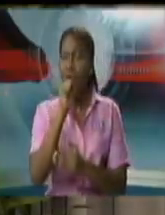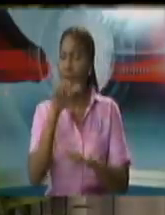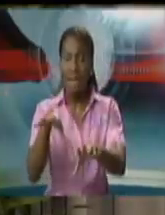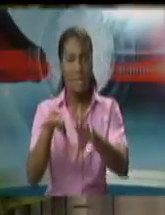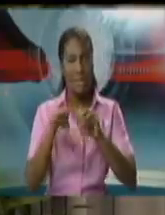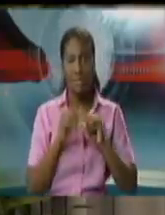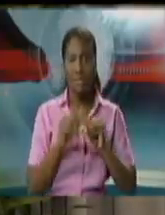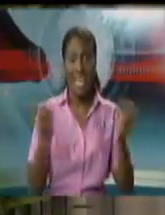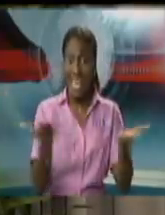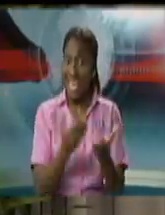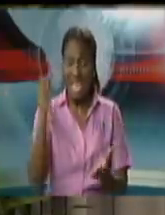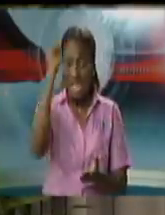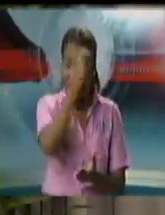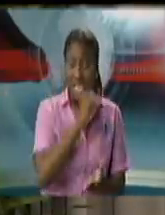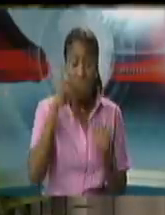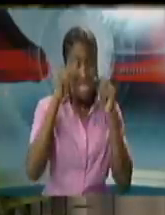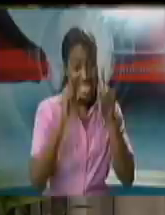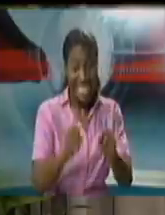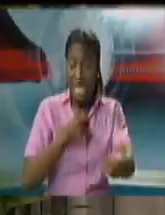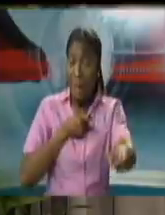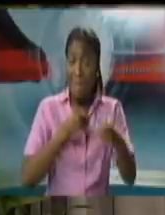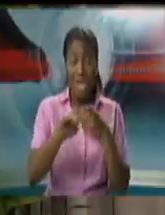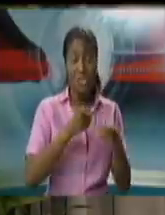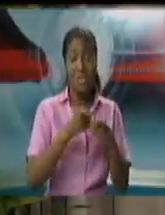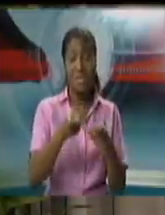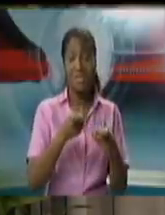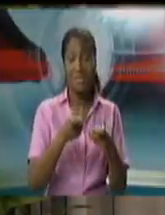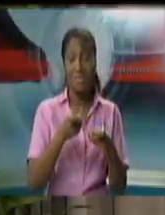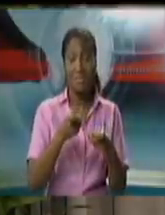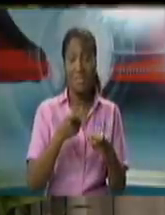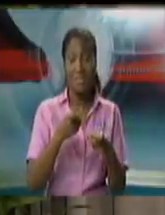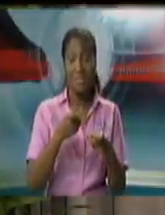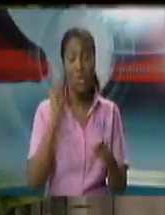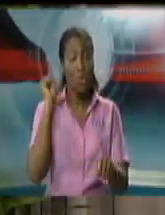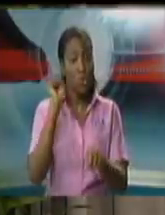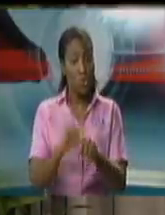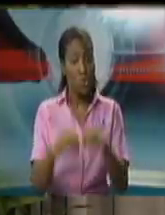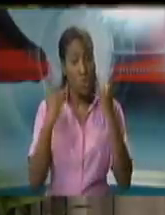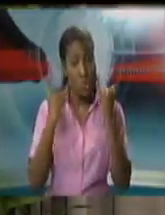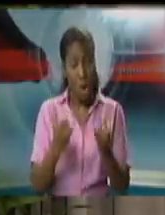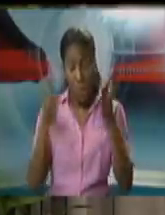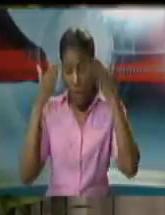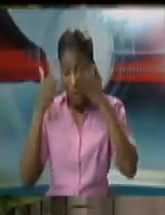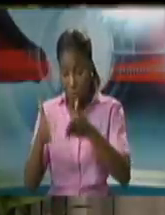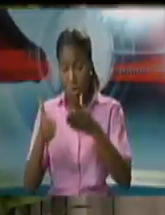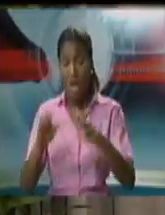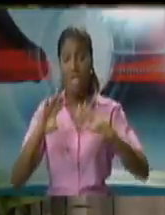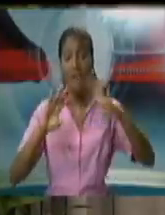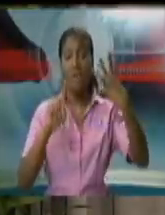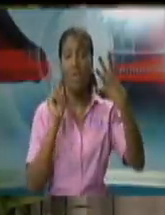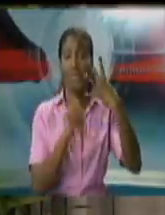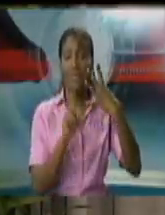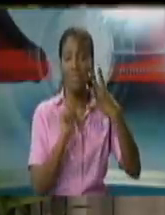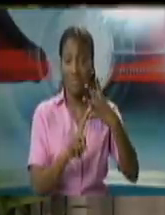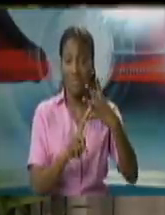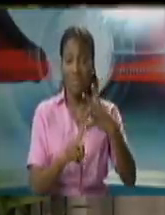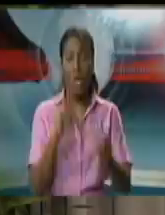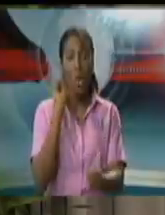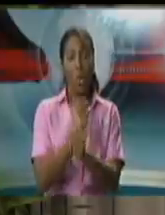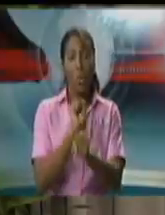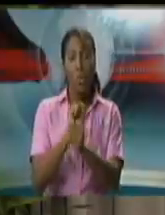testing and management. Ladies and gentlemen, I'd like to turn to the fourth item now, which is the judiciary's work.